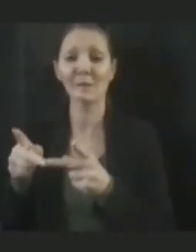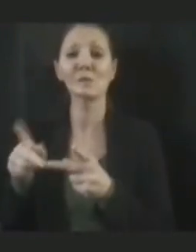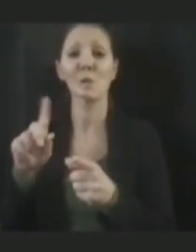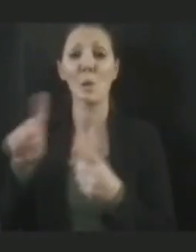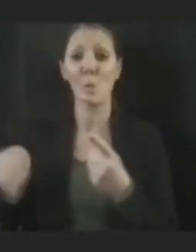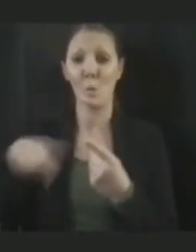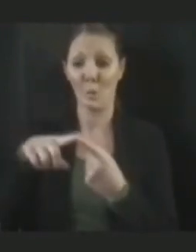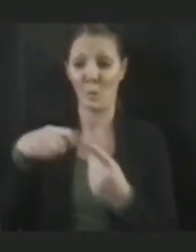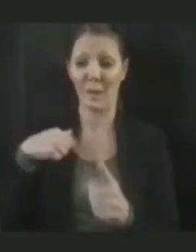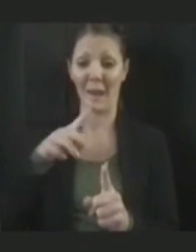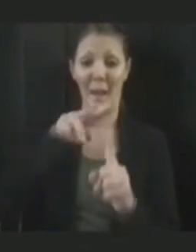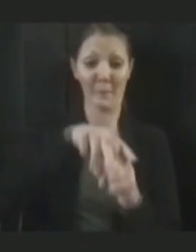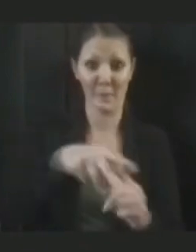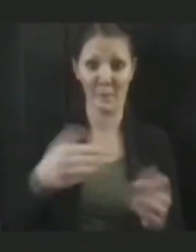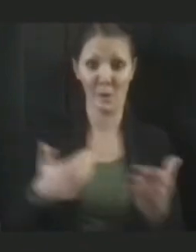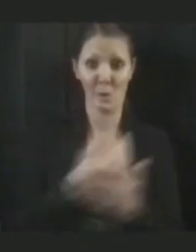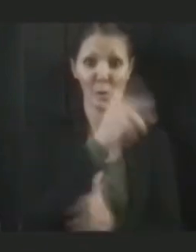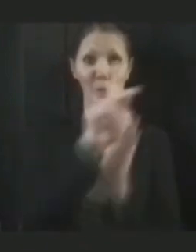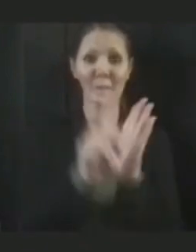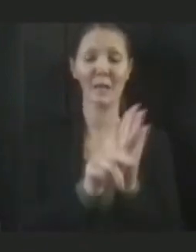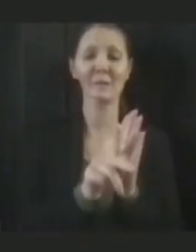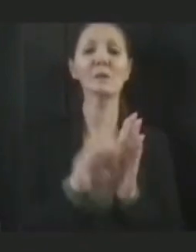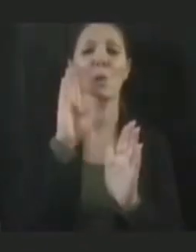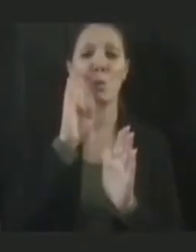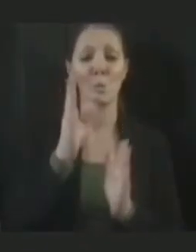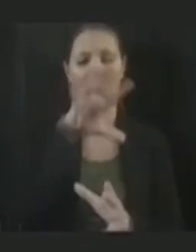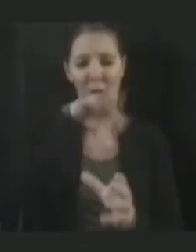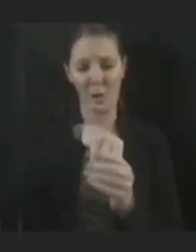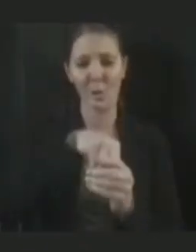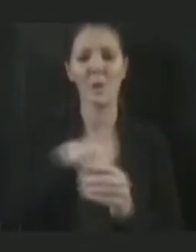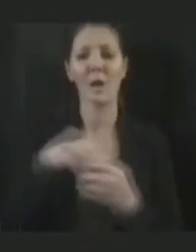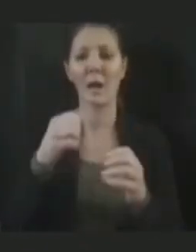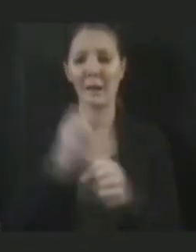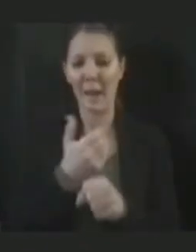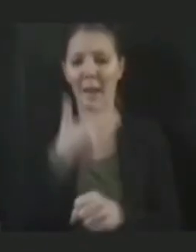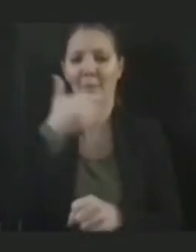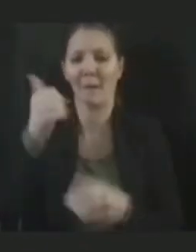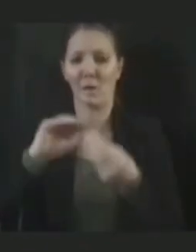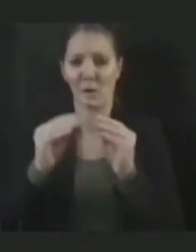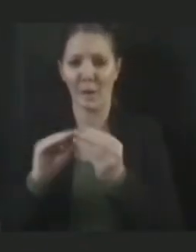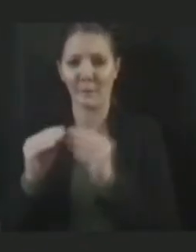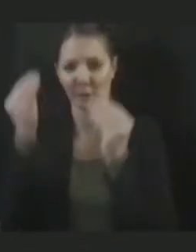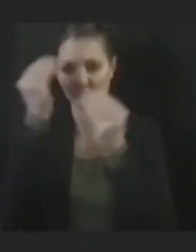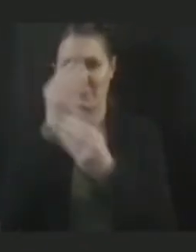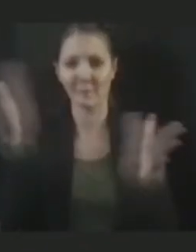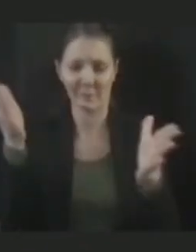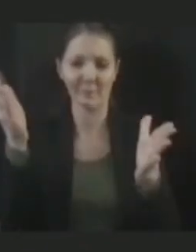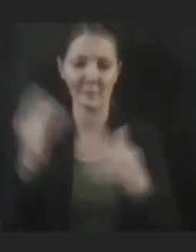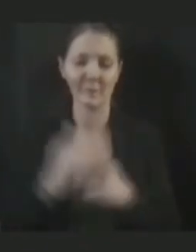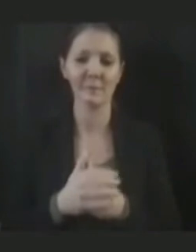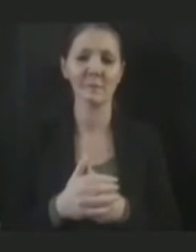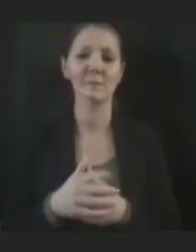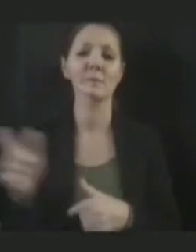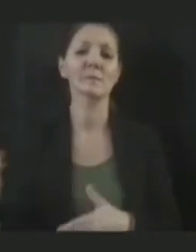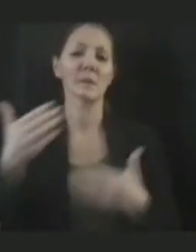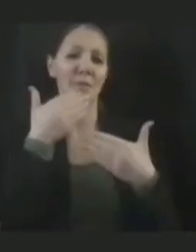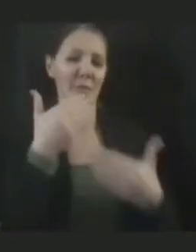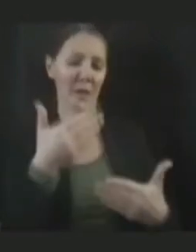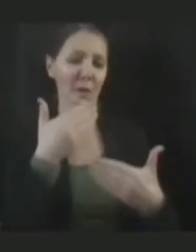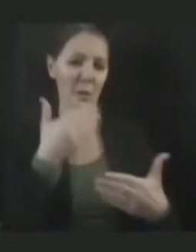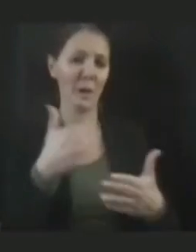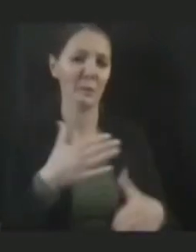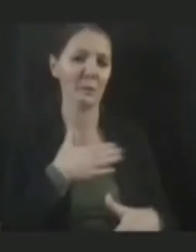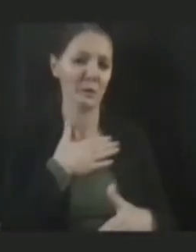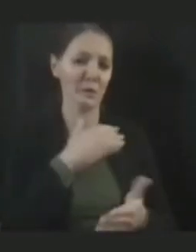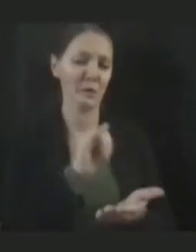tracking and getting better numbers for you. Thank you. appreciate that. And then governor, so given the high hospitalization